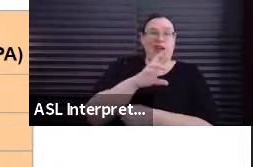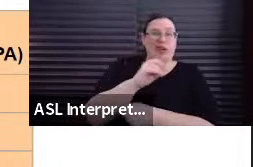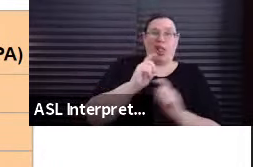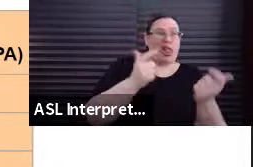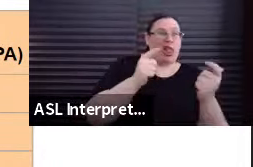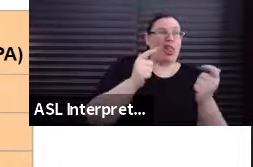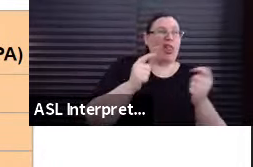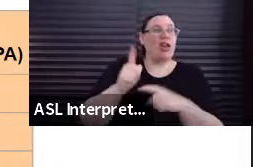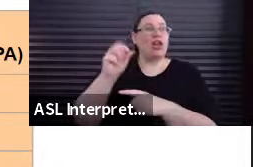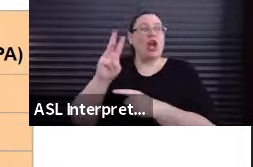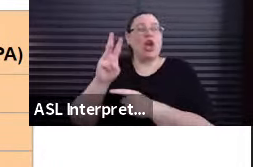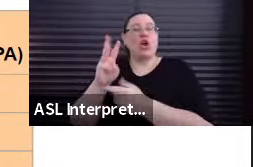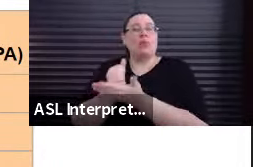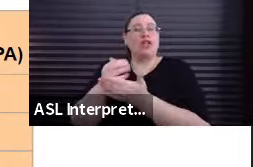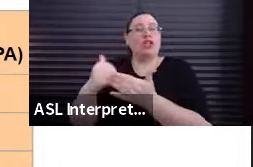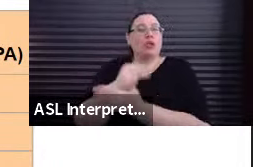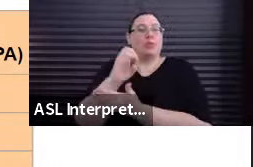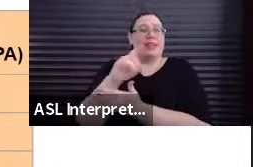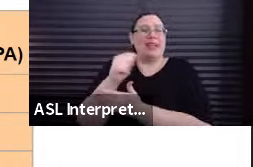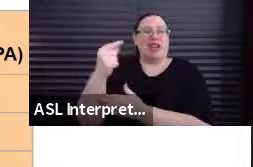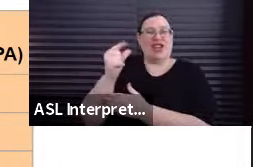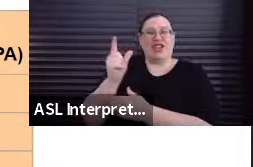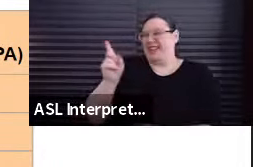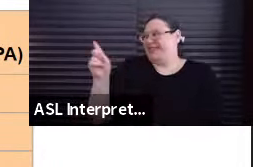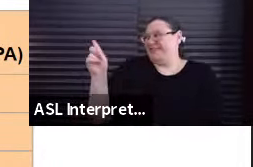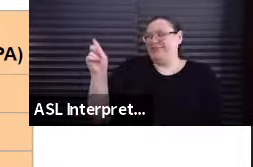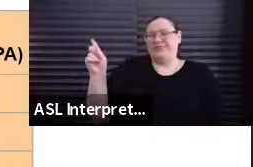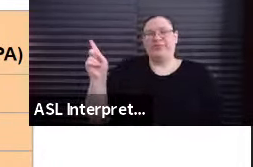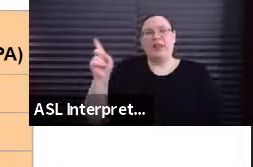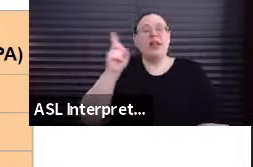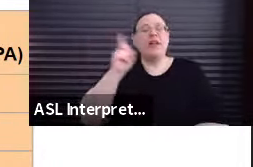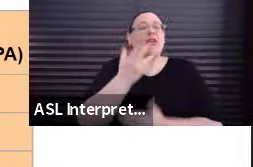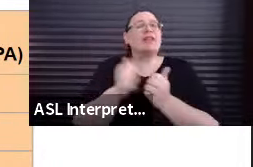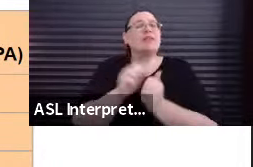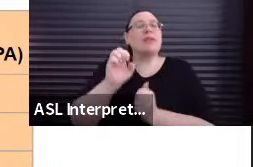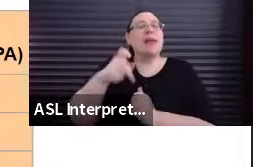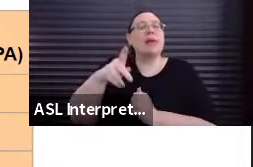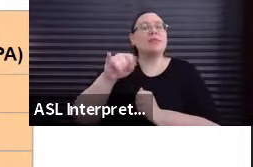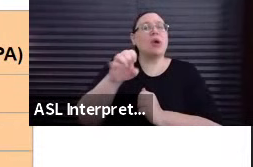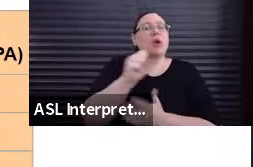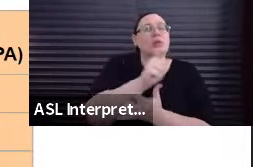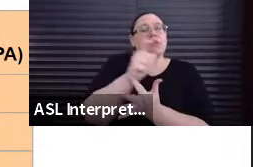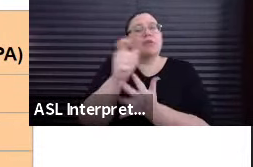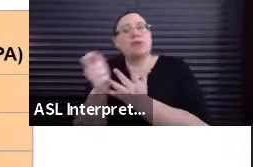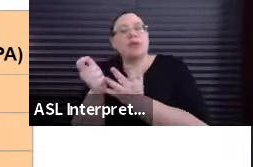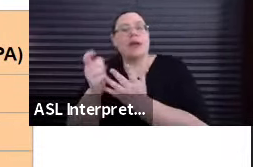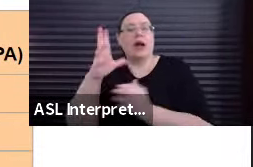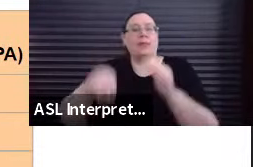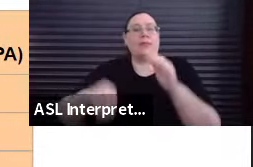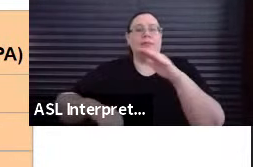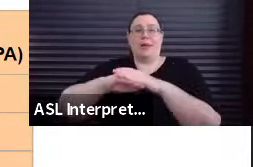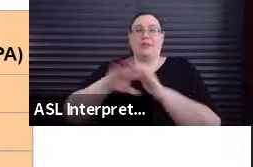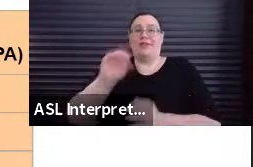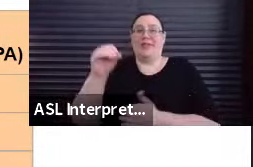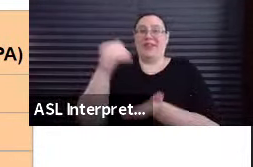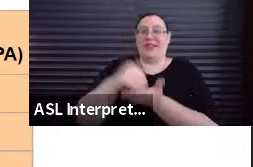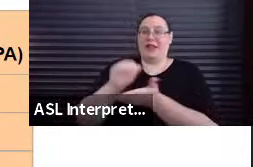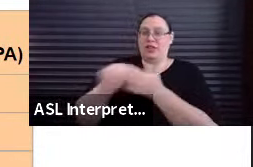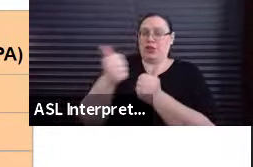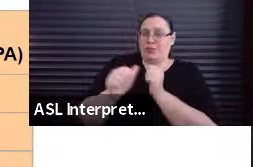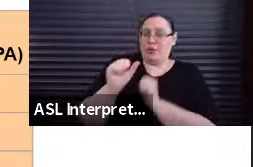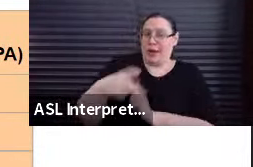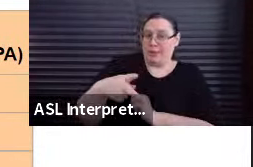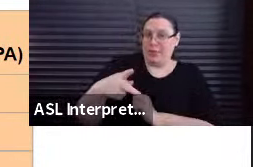new media agreement. This is available to episodic content budgeted at $50,000 per episode or less. There aren't any runtime